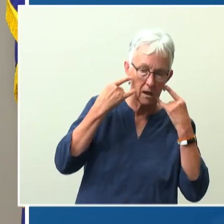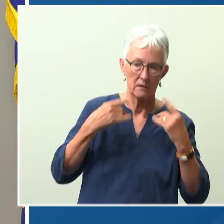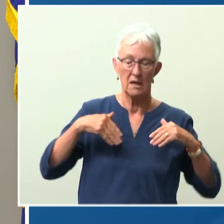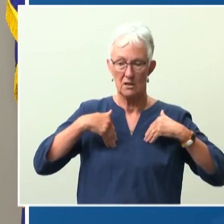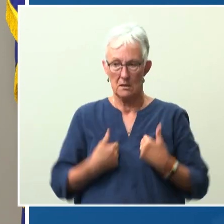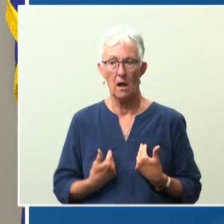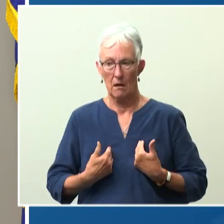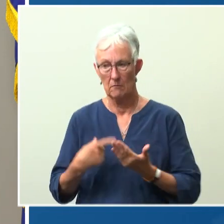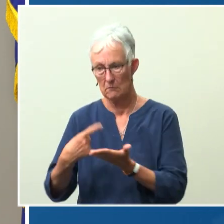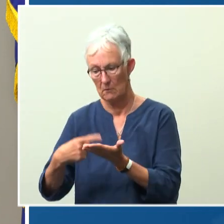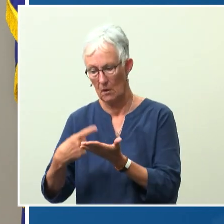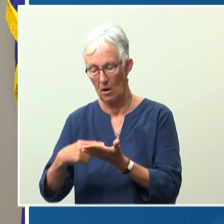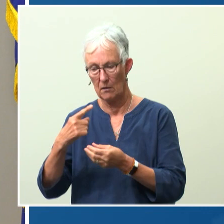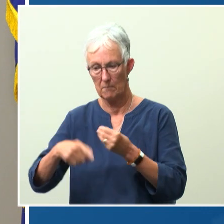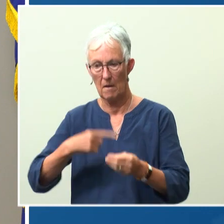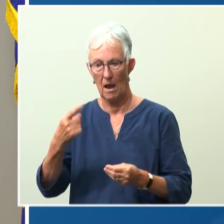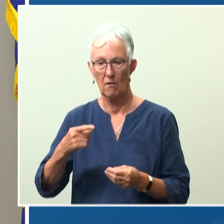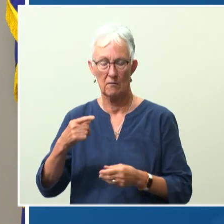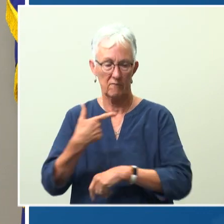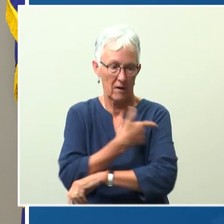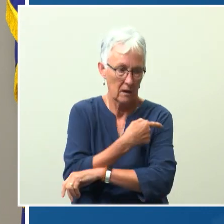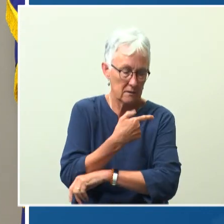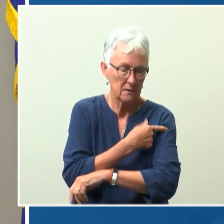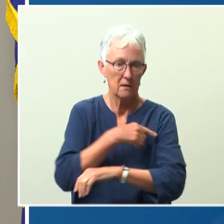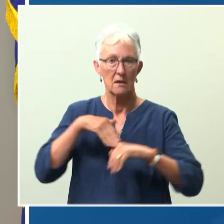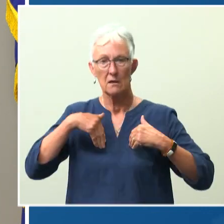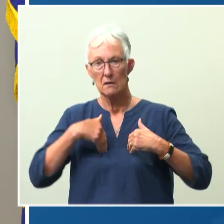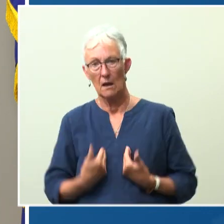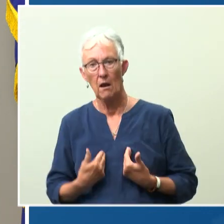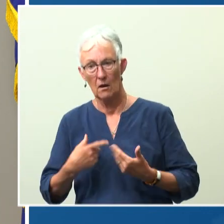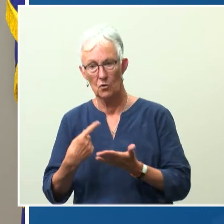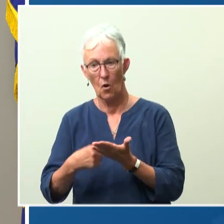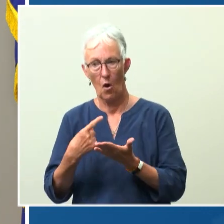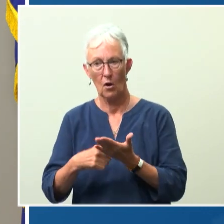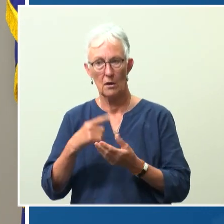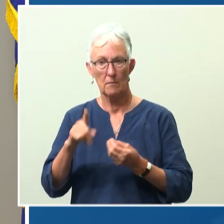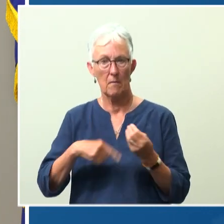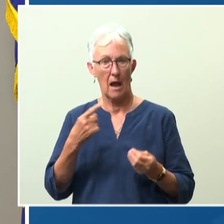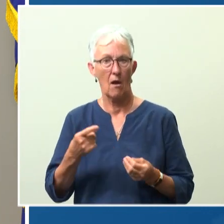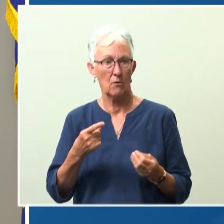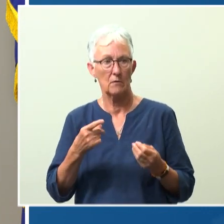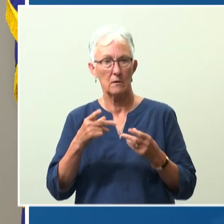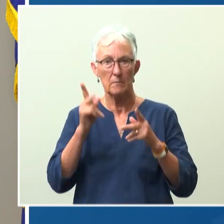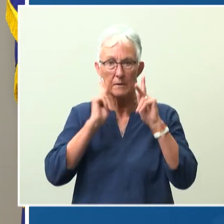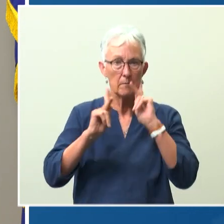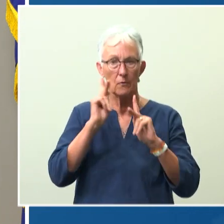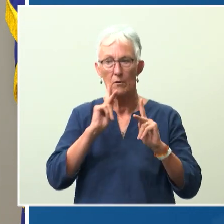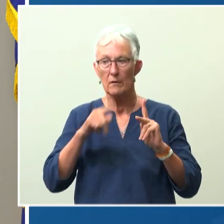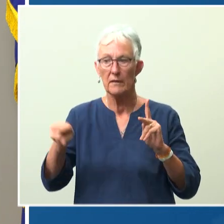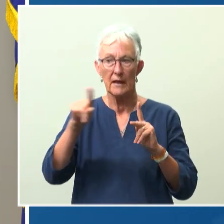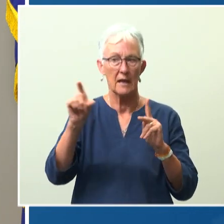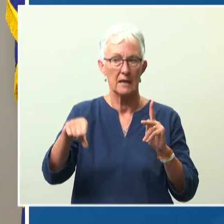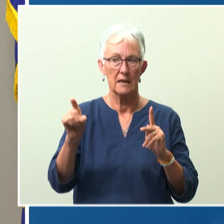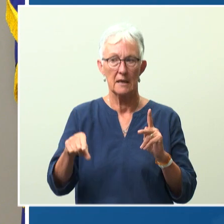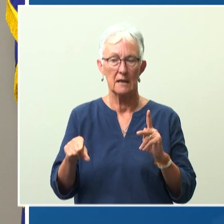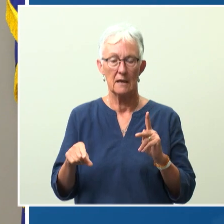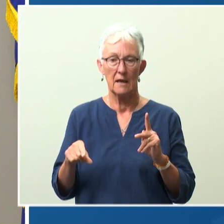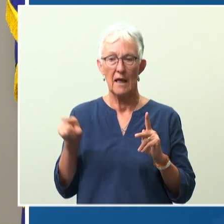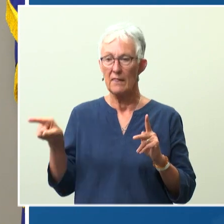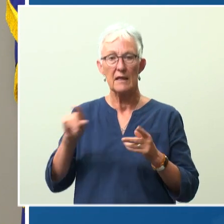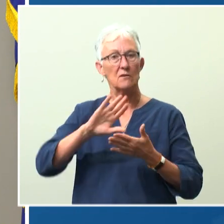and politics and side effects. This isn't fair. However, this isn't fair to you and especially not to your children